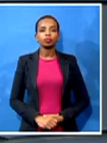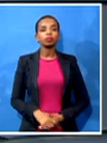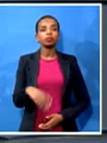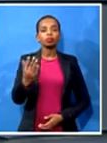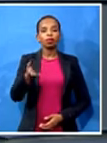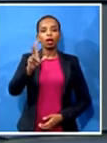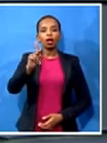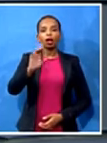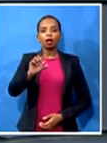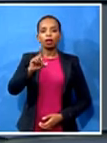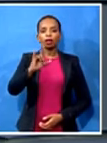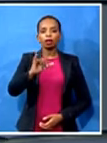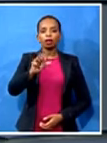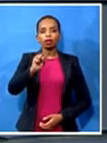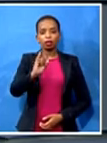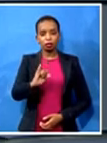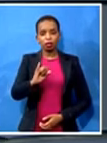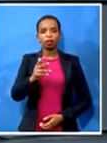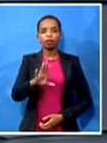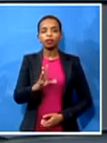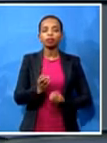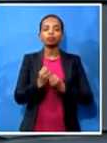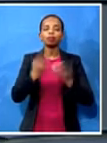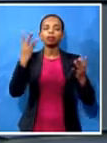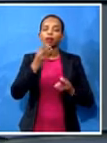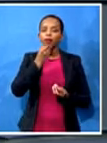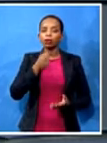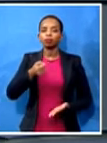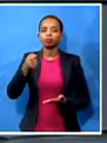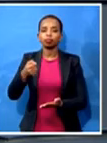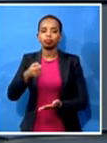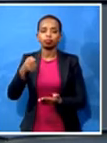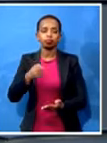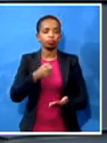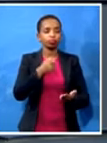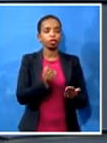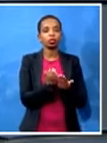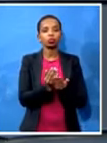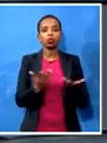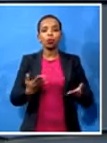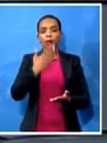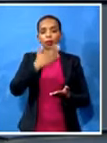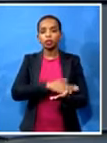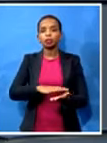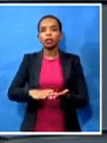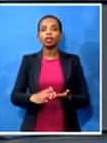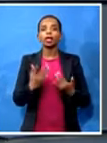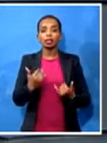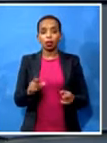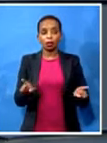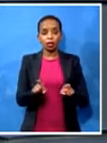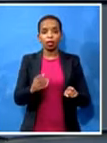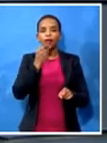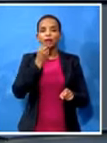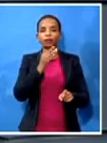Food hampers to two schools in Mitchell's Plain. further 500 hampers will be delivered to more schools next week.